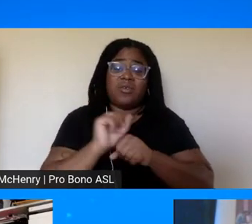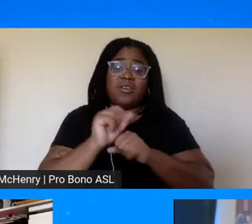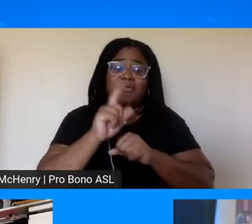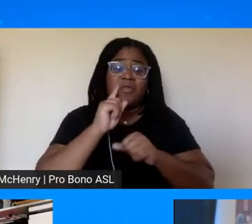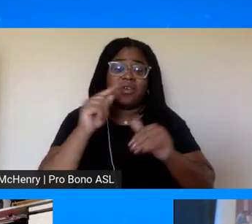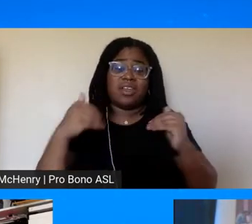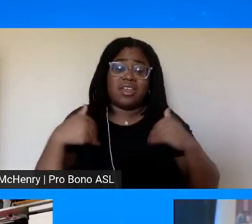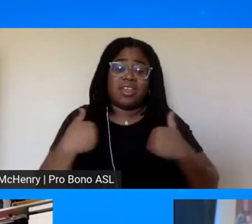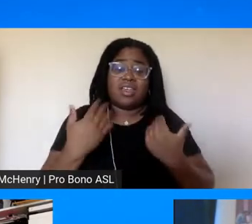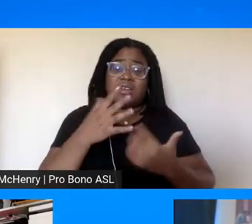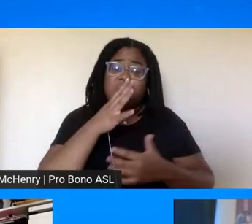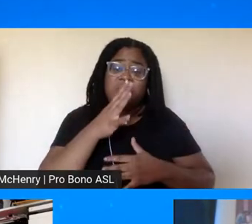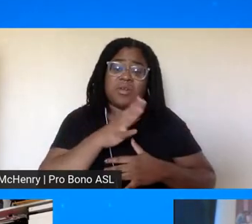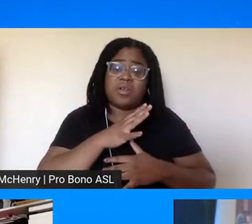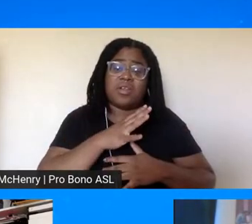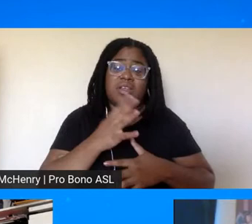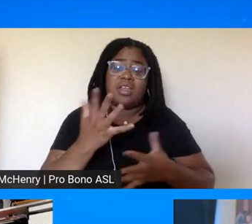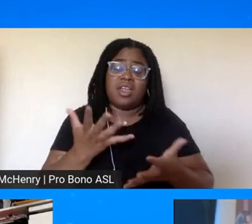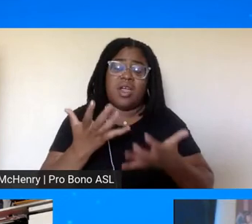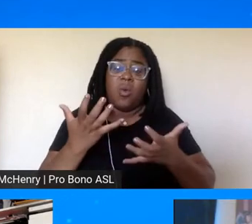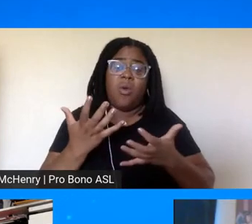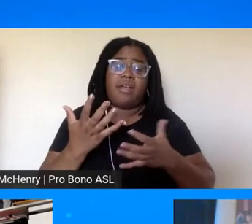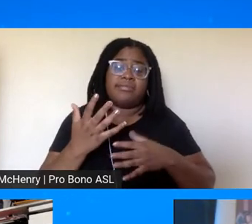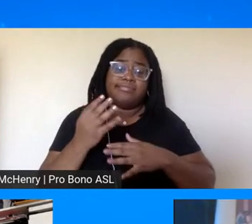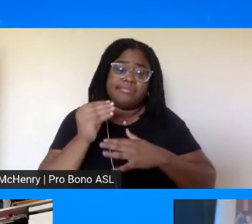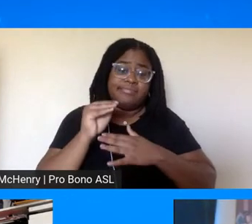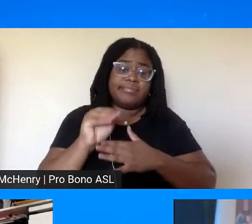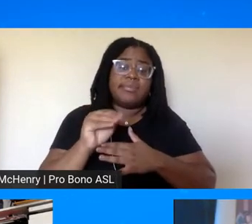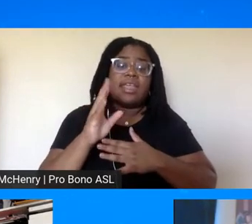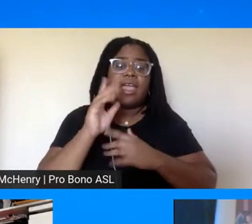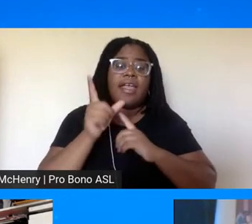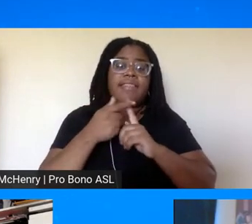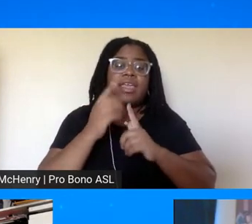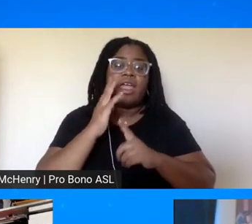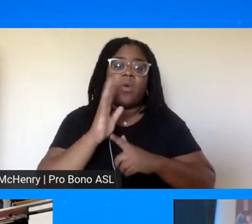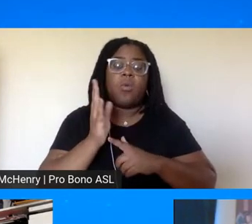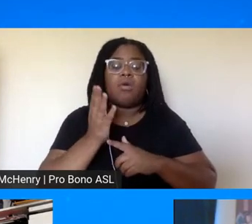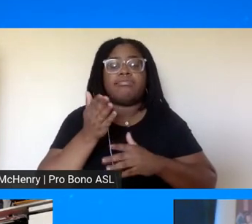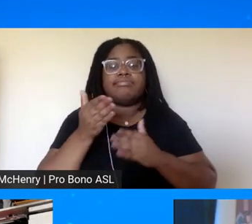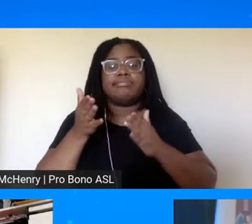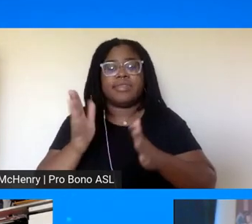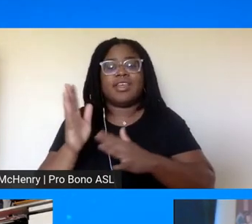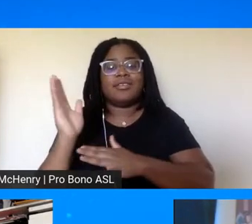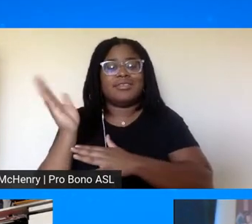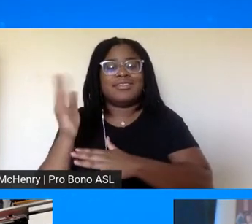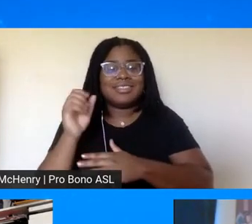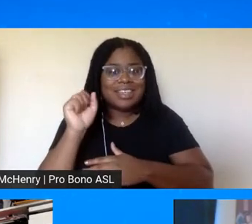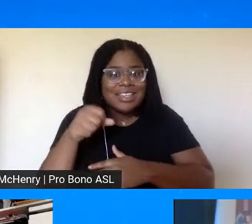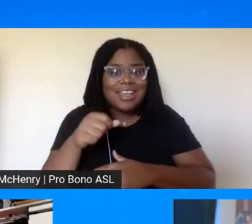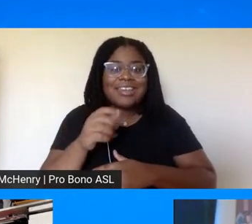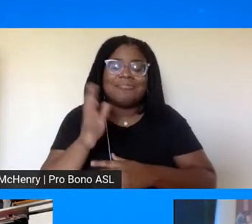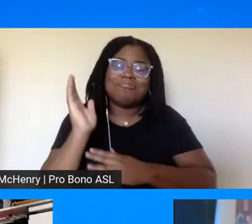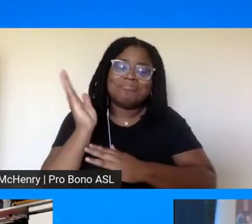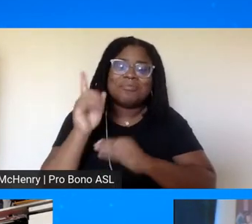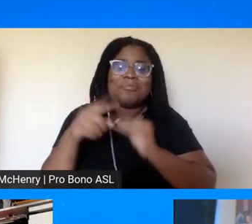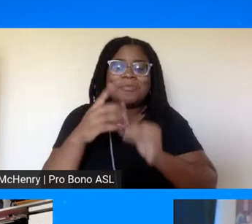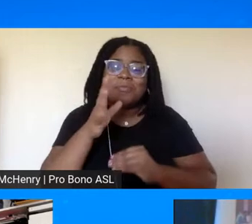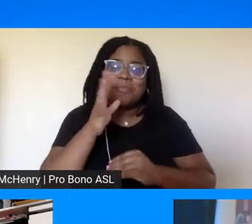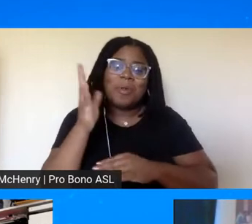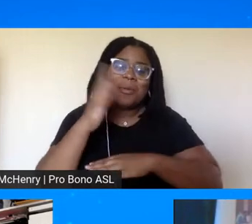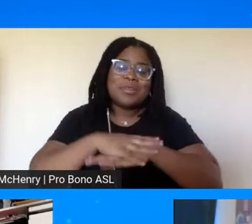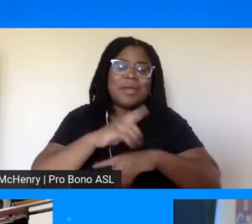um but i just want to just put this in and i'll let her take it from there because you know i i can talk about my mother all day um